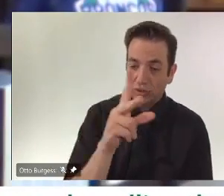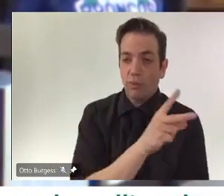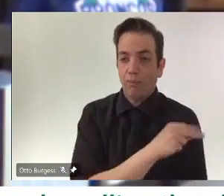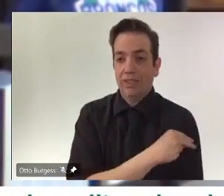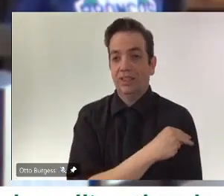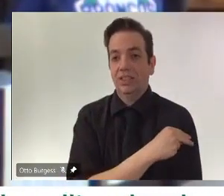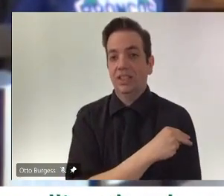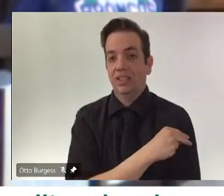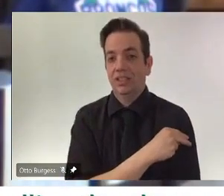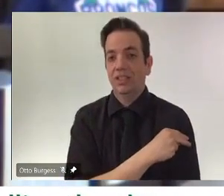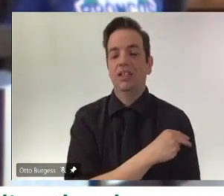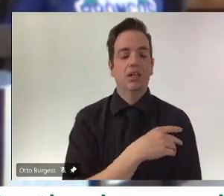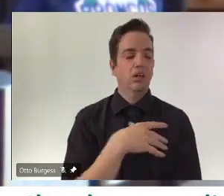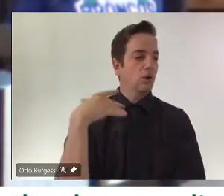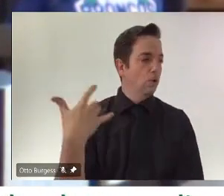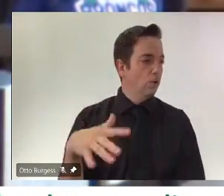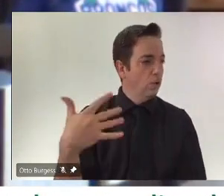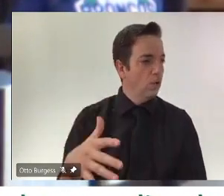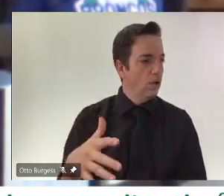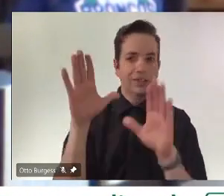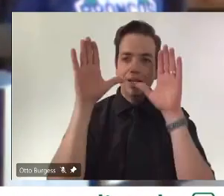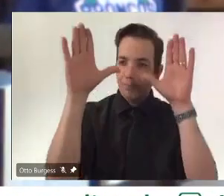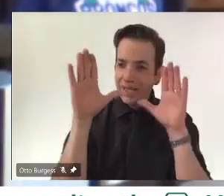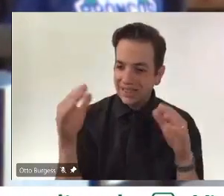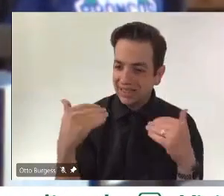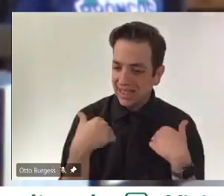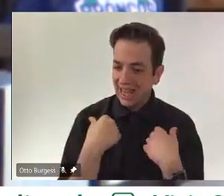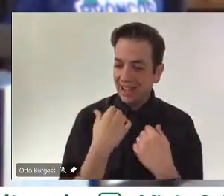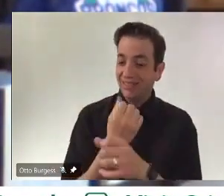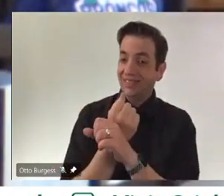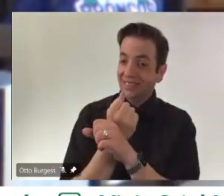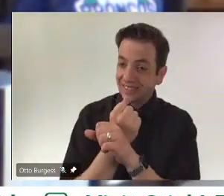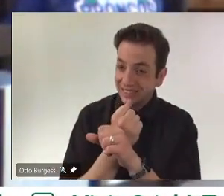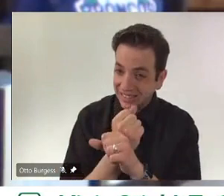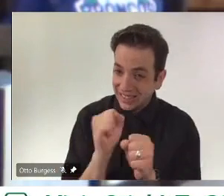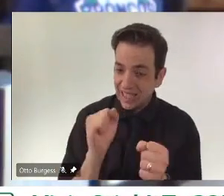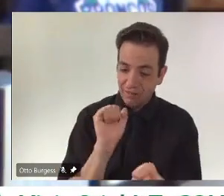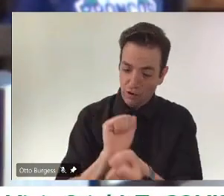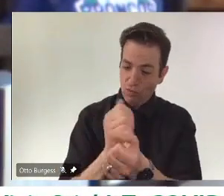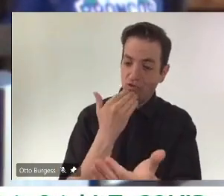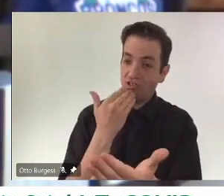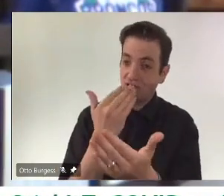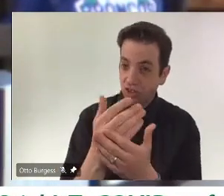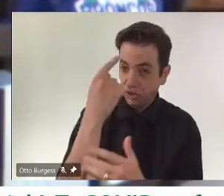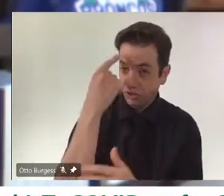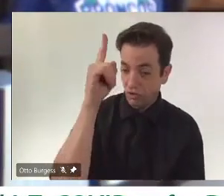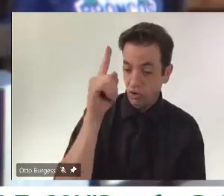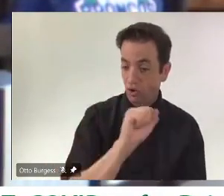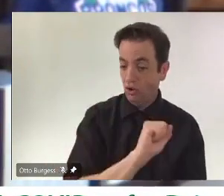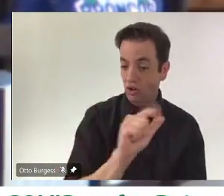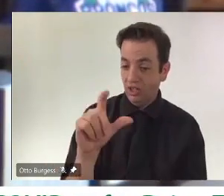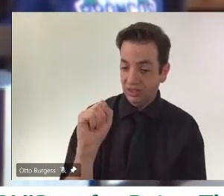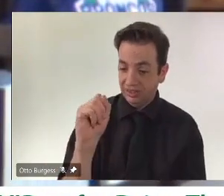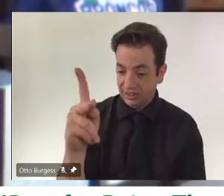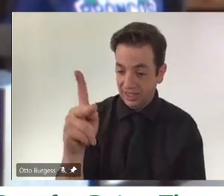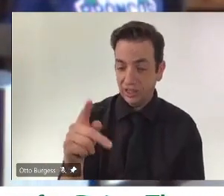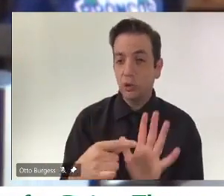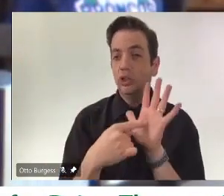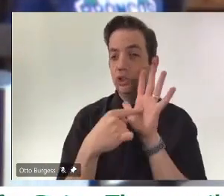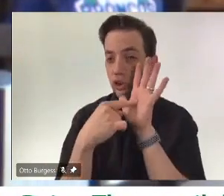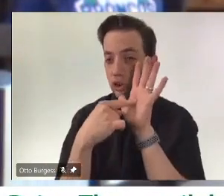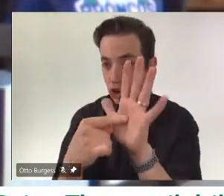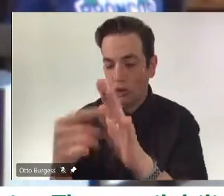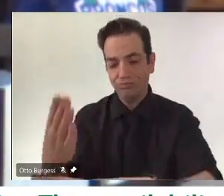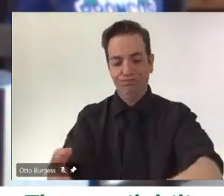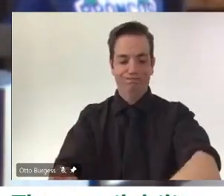to have a safe and effective vaccine available for all the residents of the province, is that the results don't lie. We see today, you know, before Christmas in